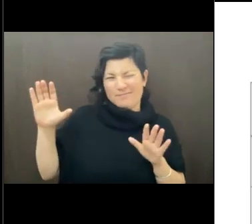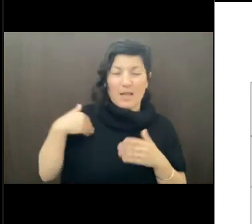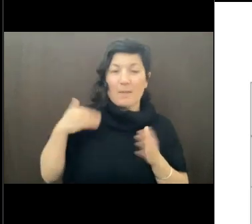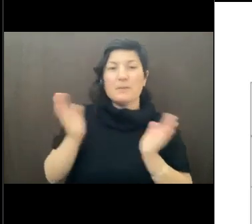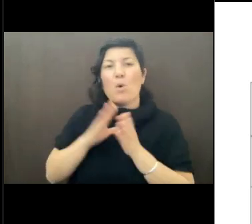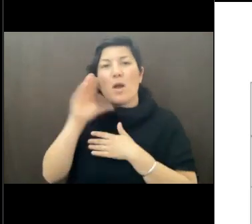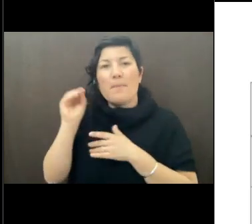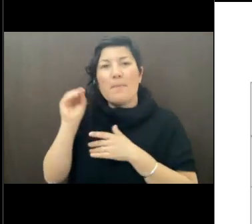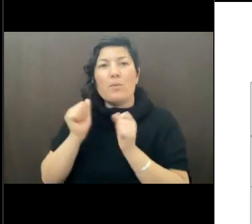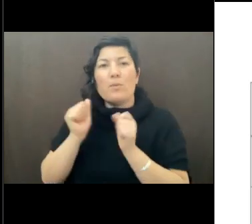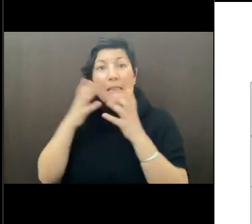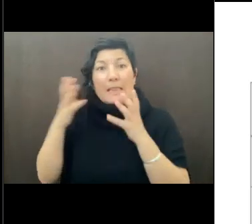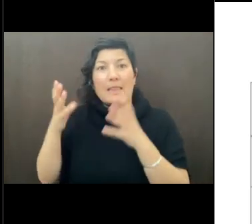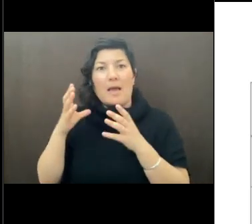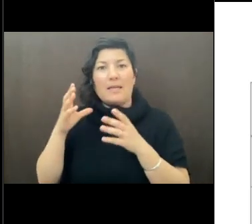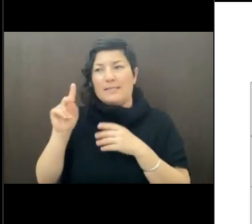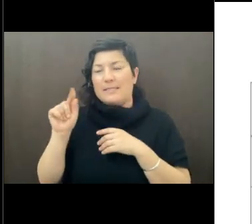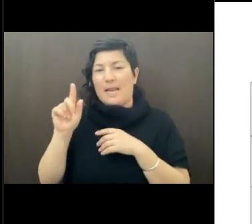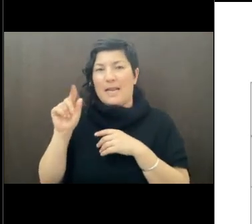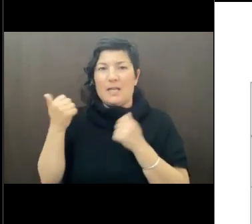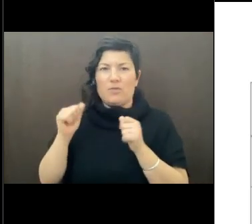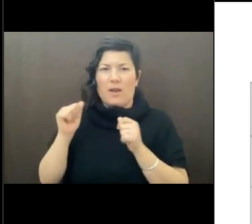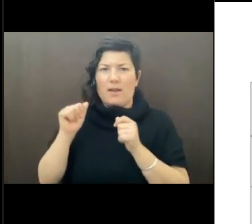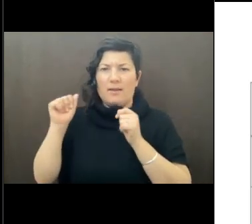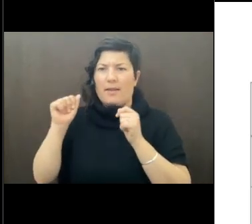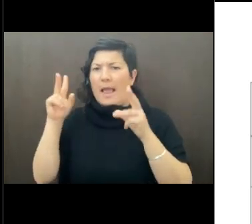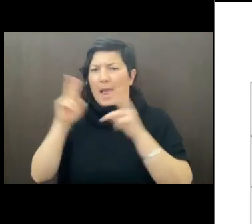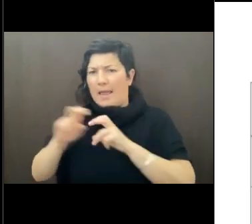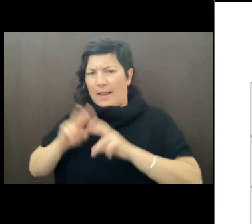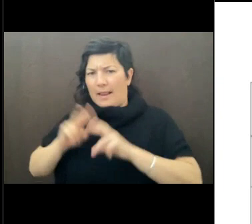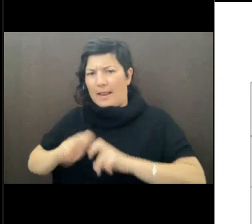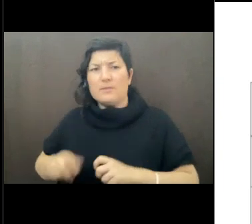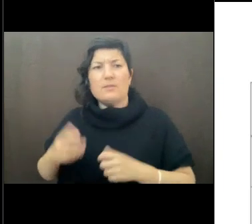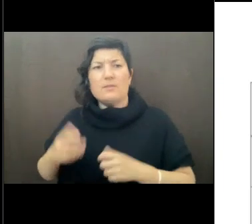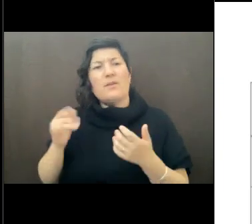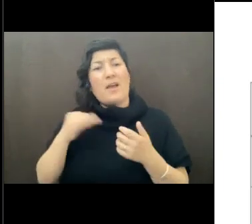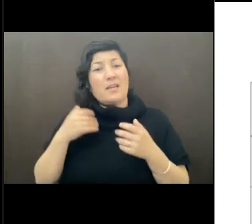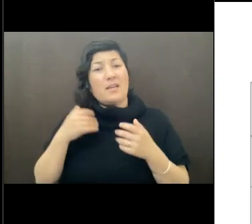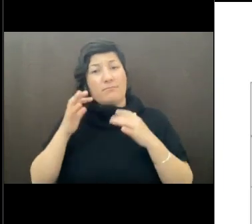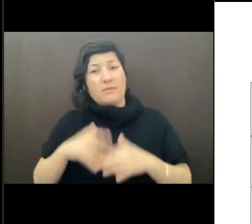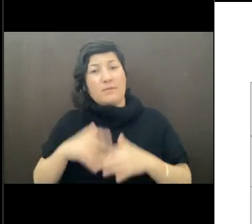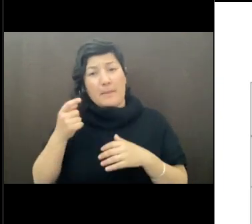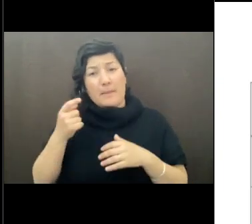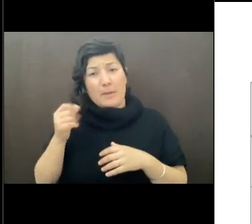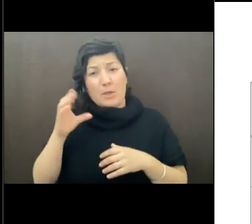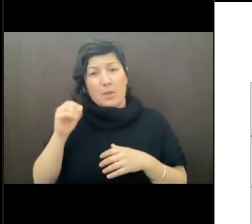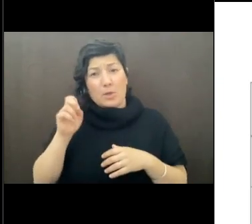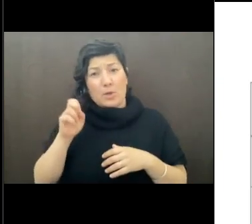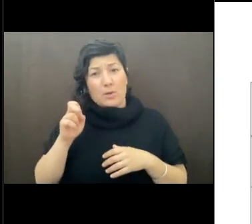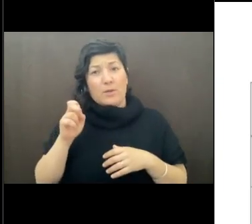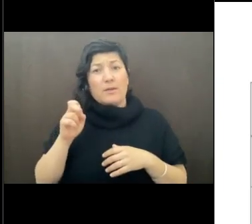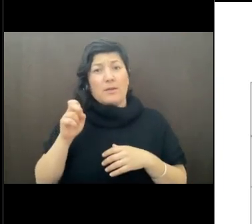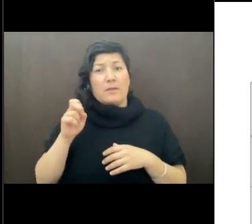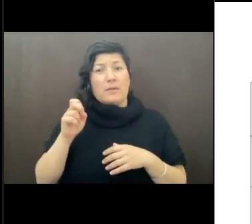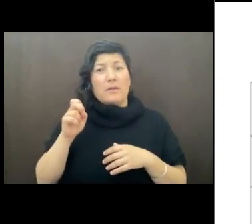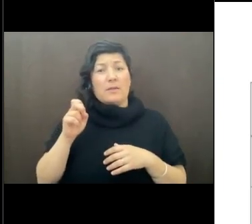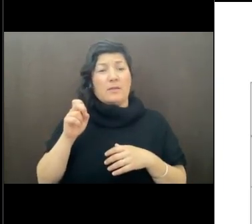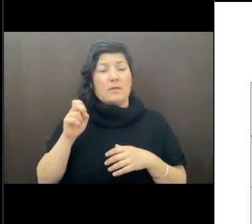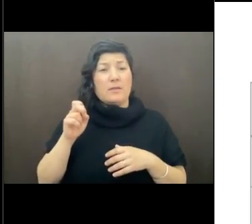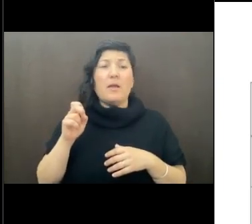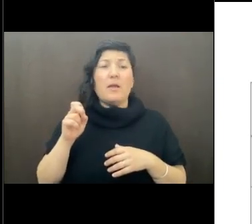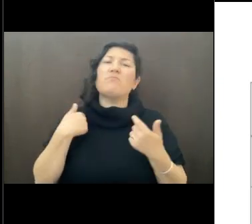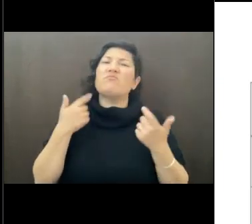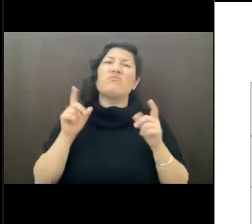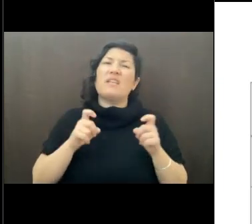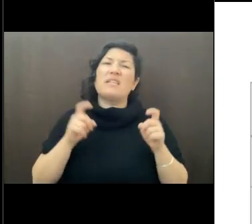bunch of data and trying to do some stuff. So what if I could write a little tiny bit of code. And this is actually something I did just to try out